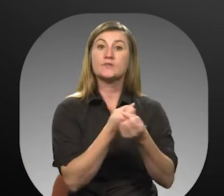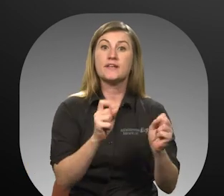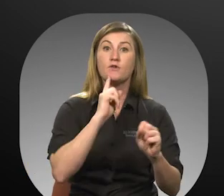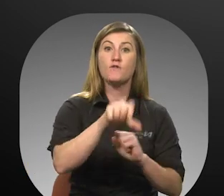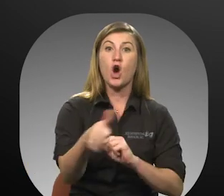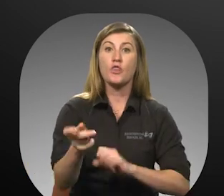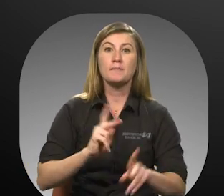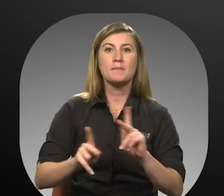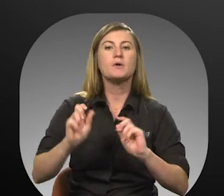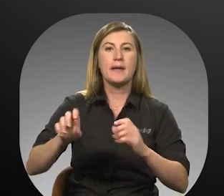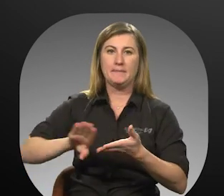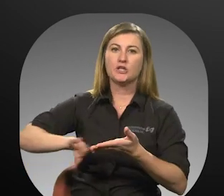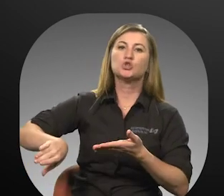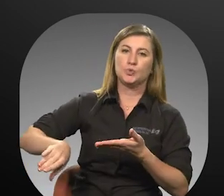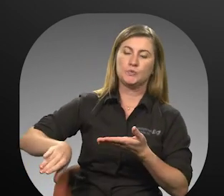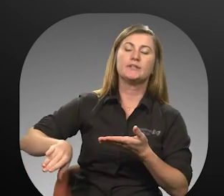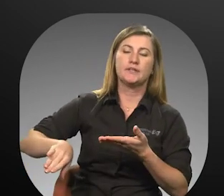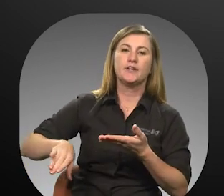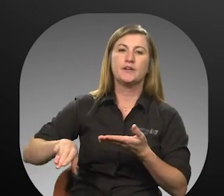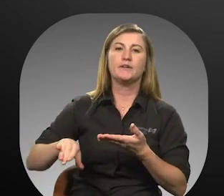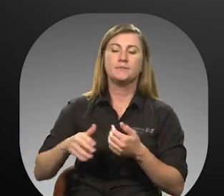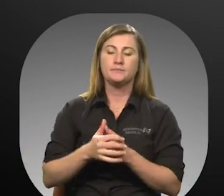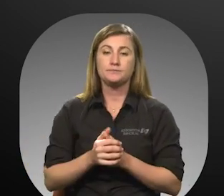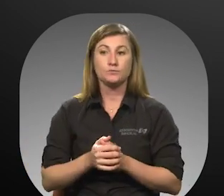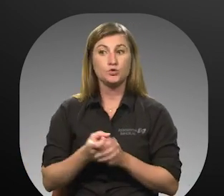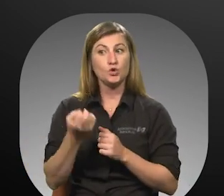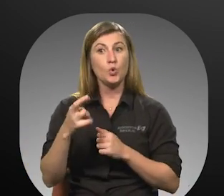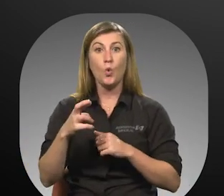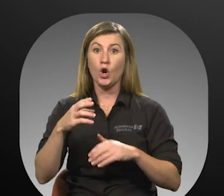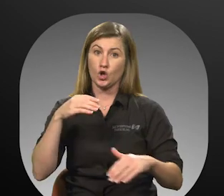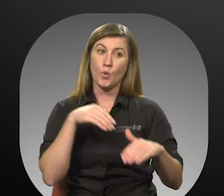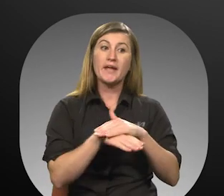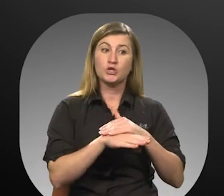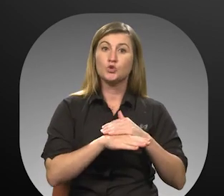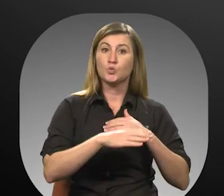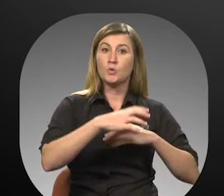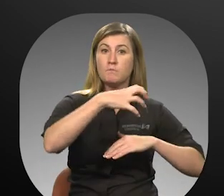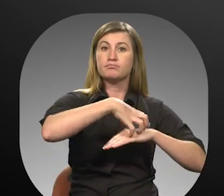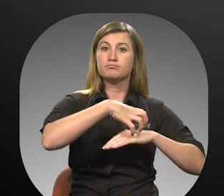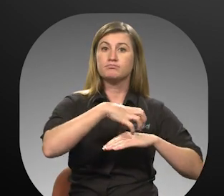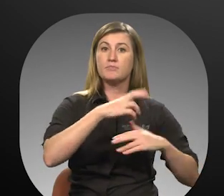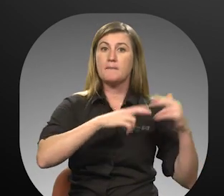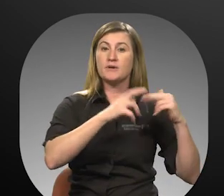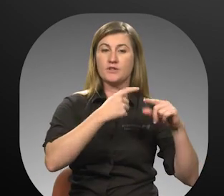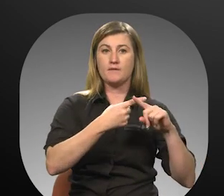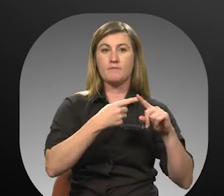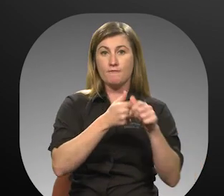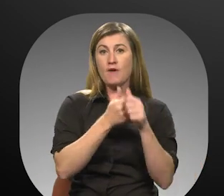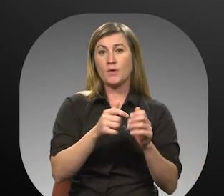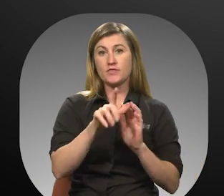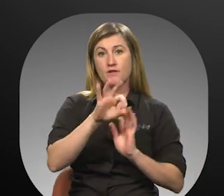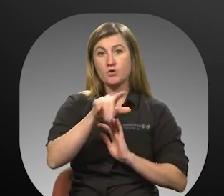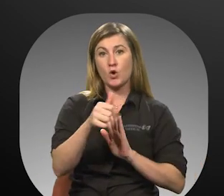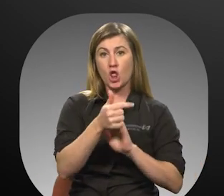may be excluded from riding Votran Gold service or entering a Votran facility, as per Florida State Statute 413